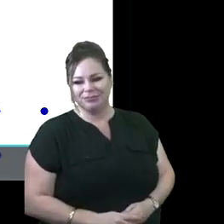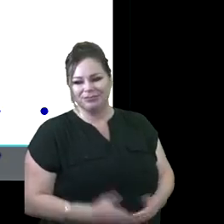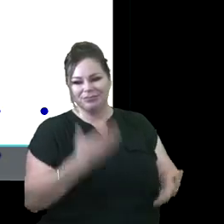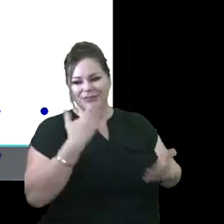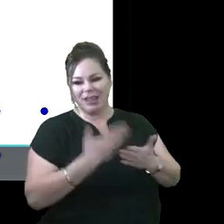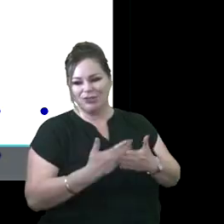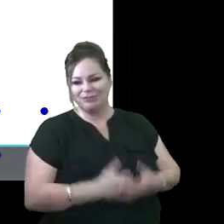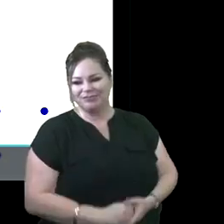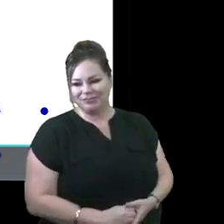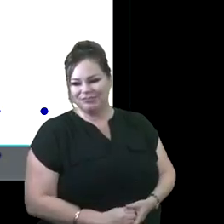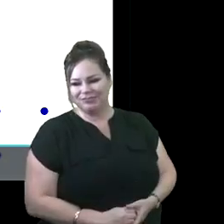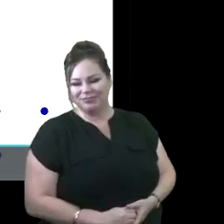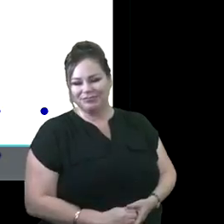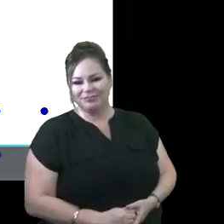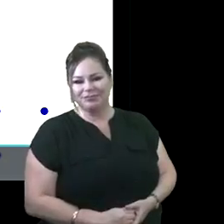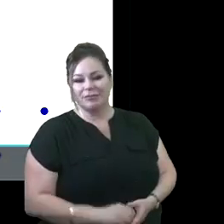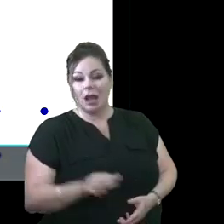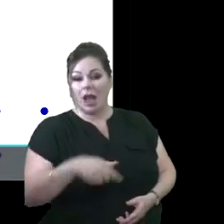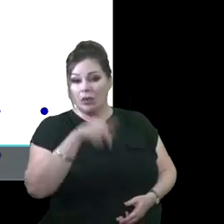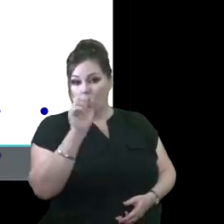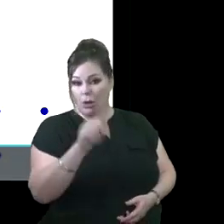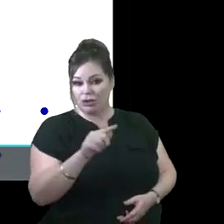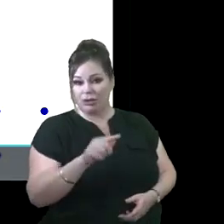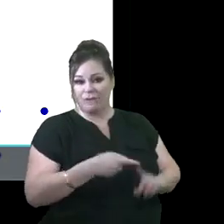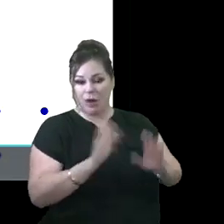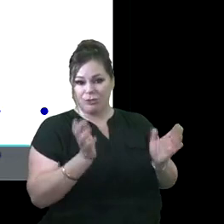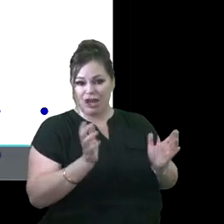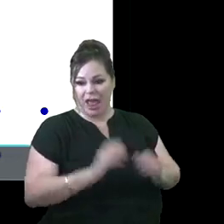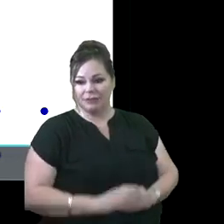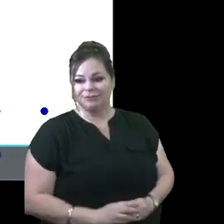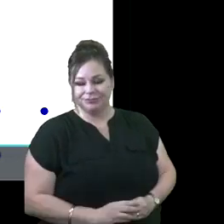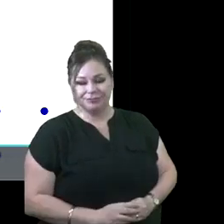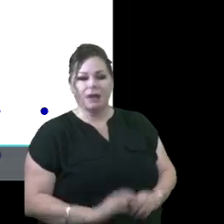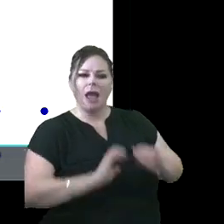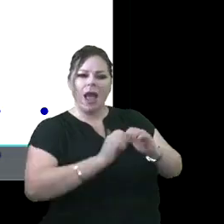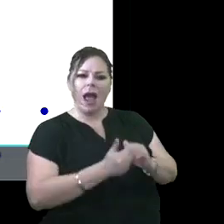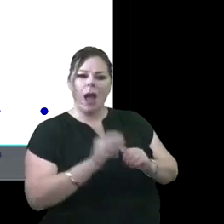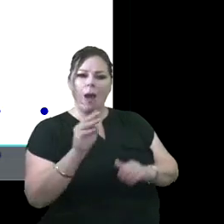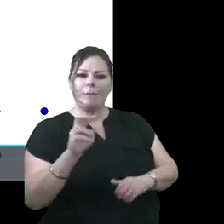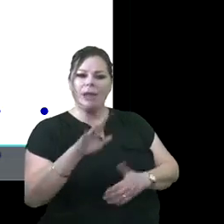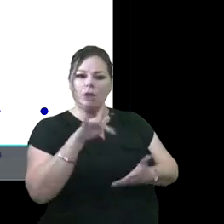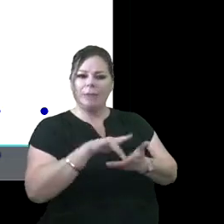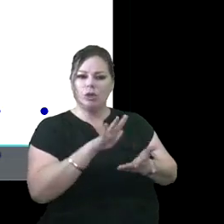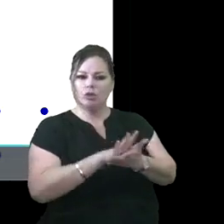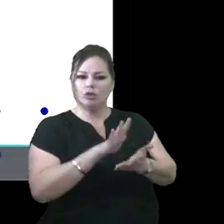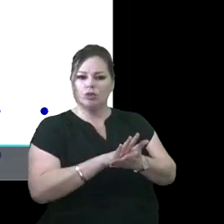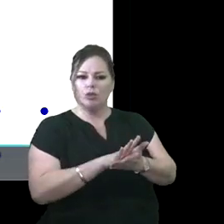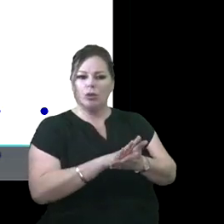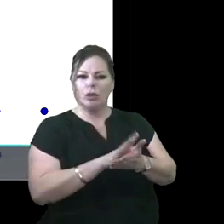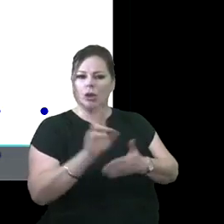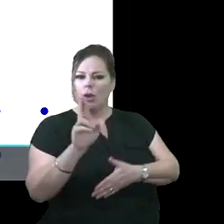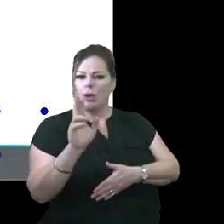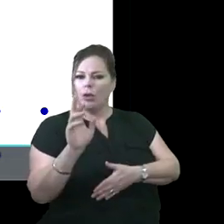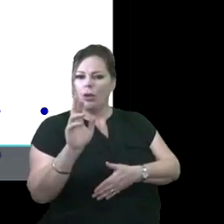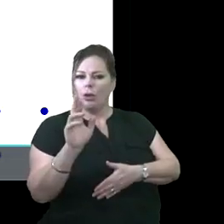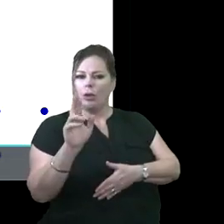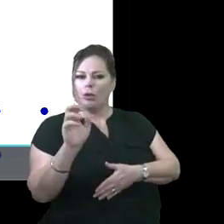Thank you, Dr. Spencer. We have another question in the chat who asks, how is Maynard Middle School's rank?